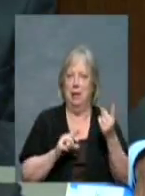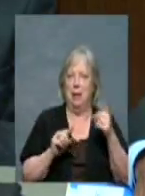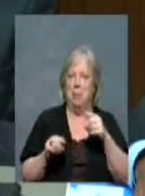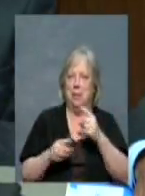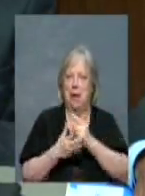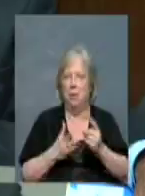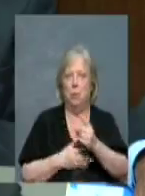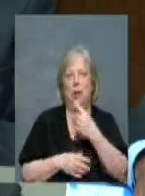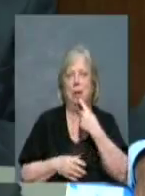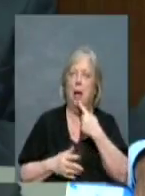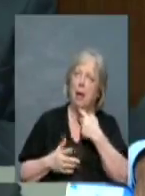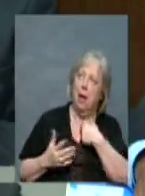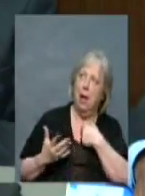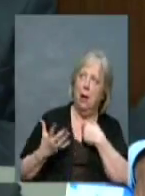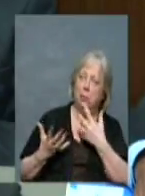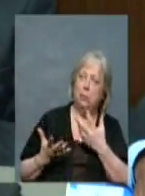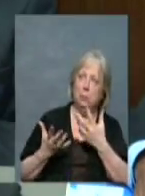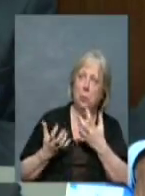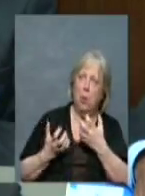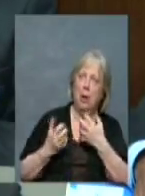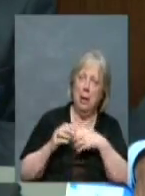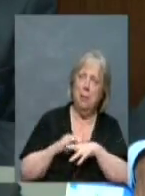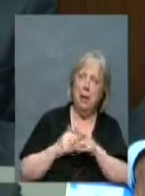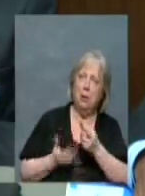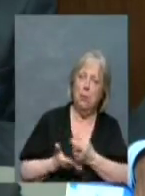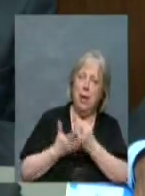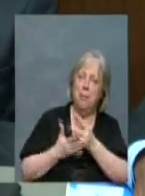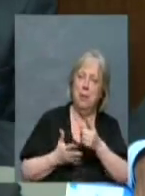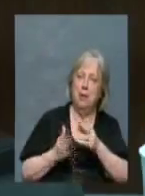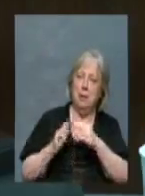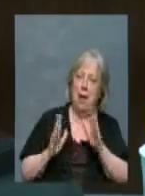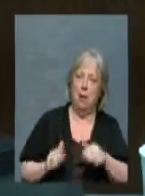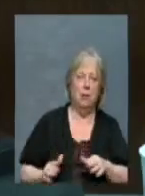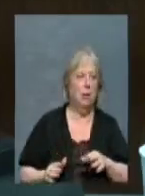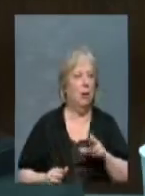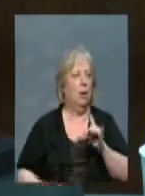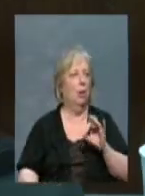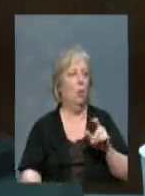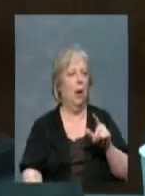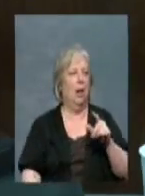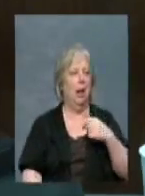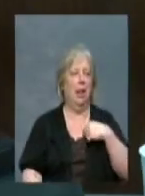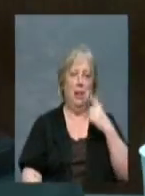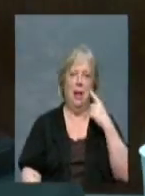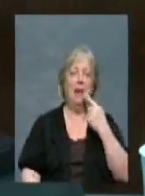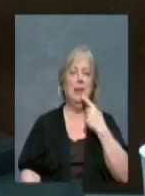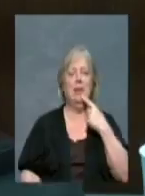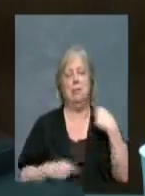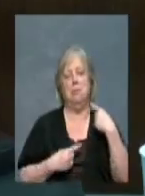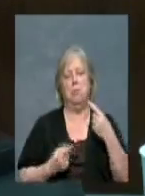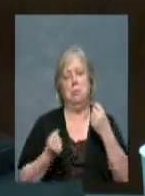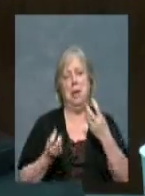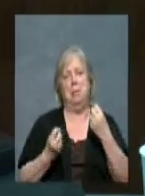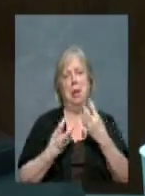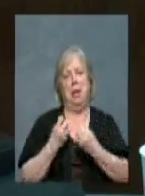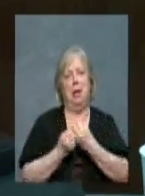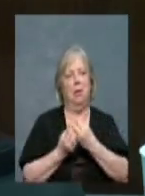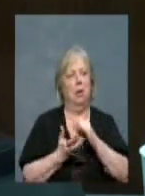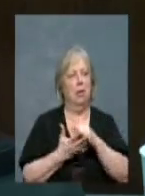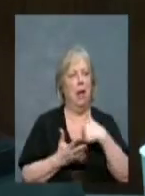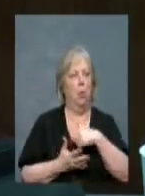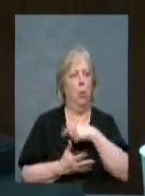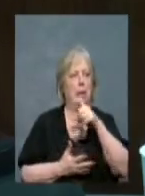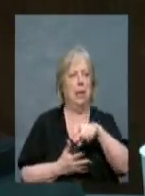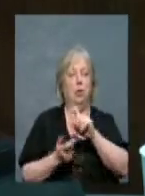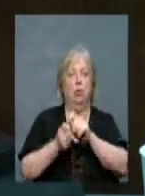Tuesday saying, I want to come in and rehab this structure. Well, I think that this is where I've said for many, many years is that we need to change the ordinance.